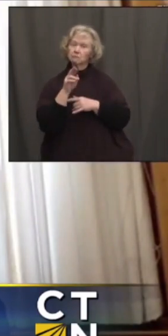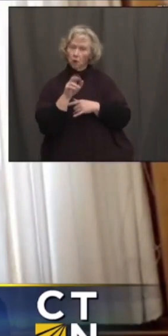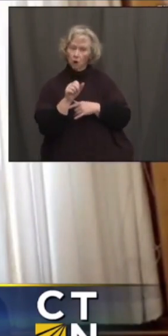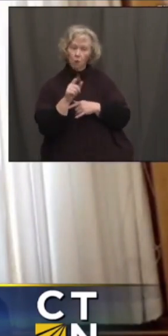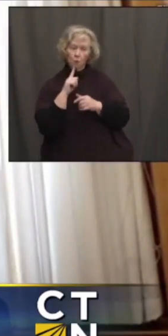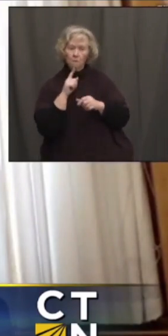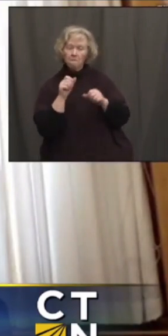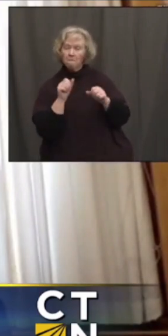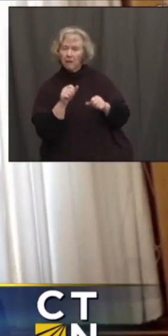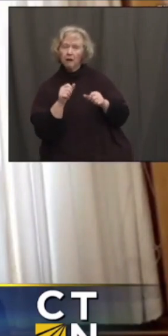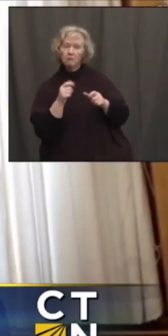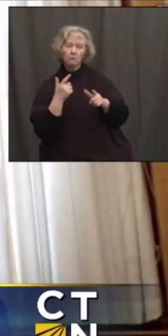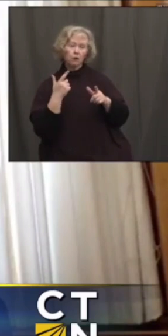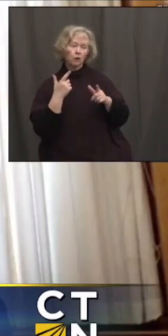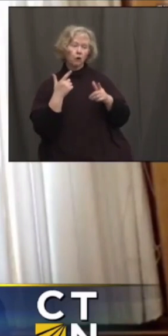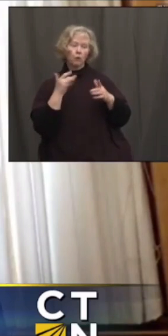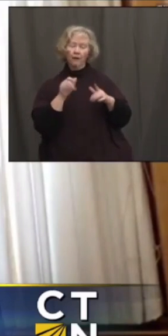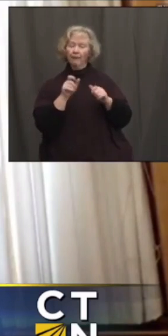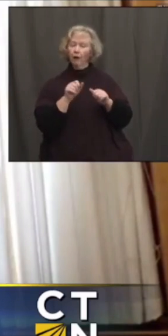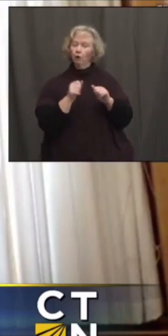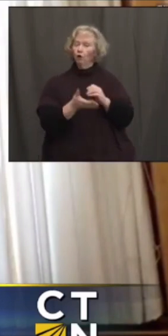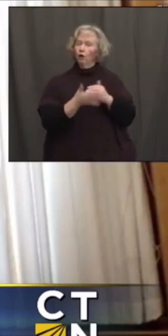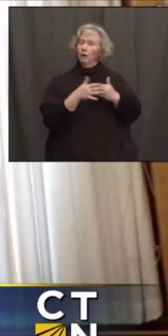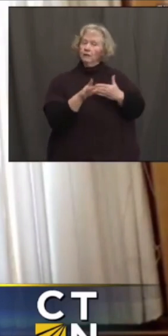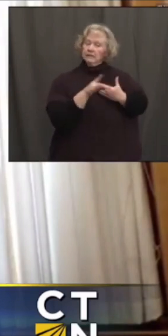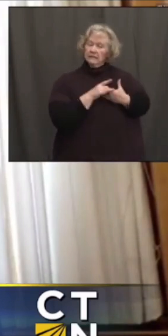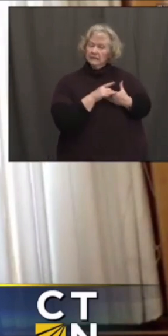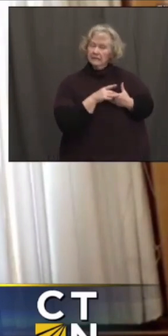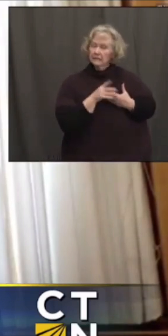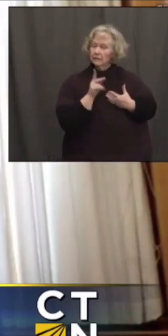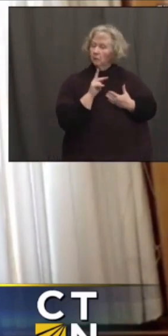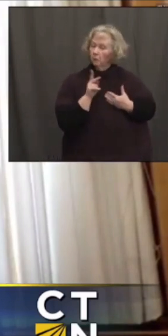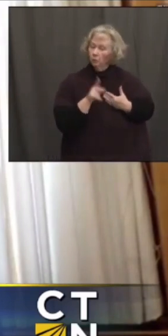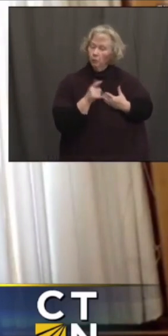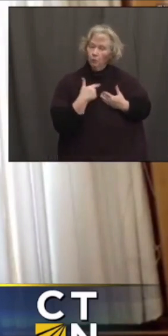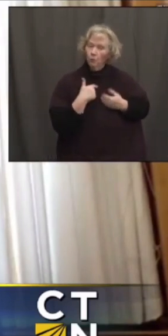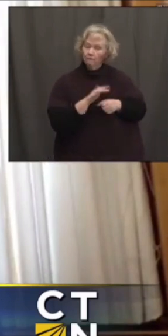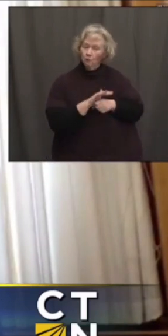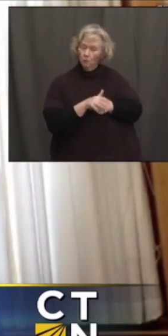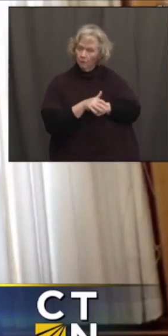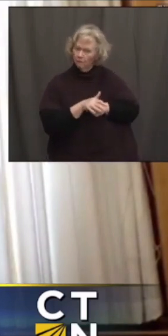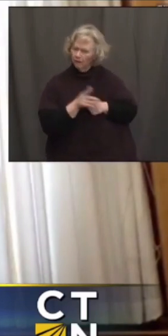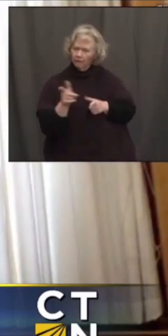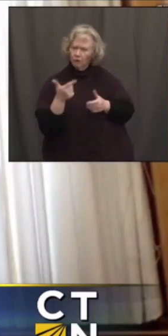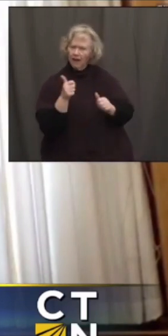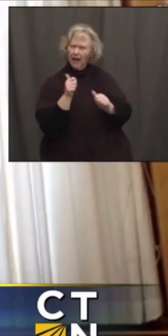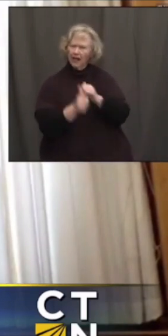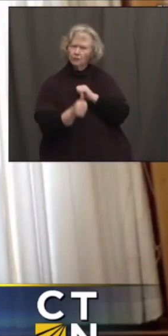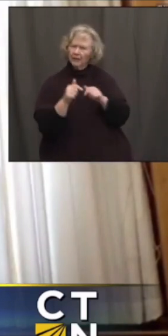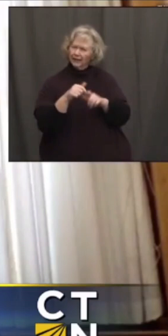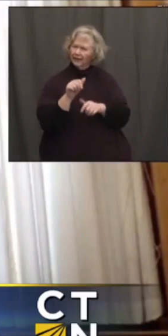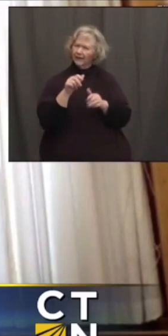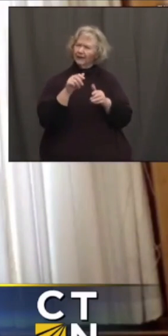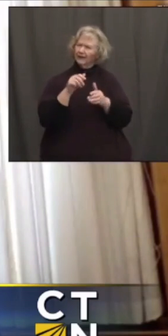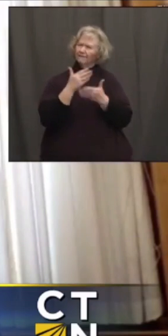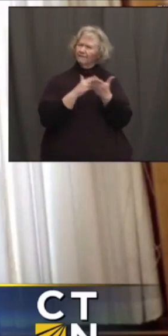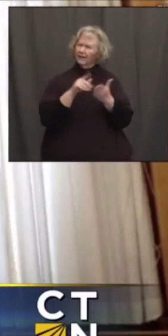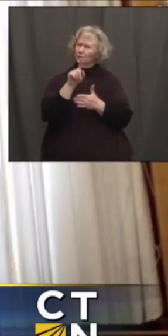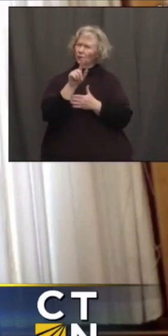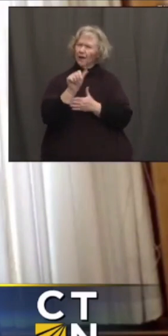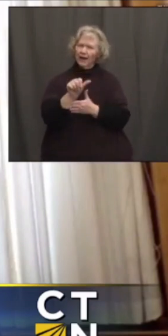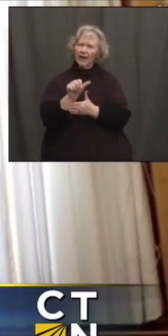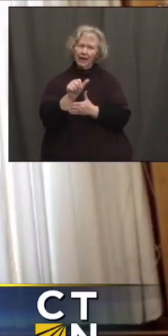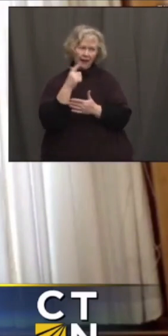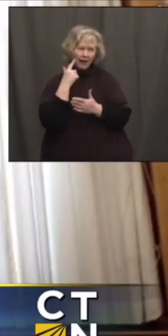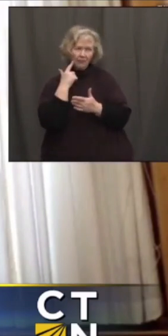to calls where they could be in contact with someone who could potentially have COVID-19 were eligible in Phase 1A. And I believe the